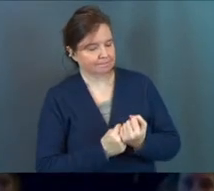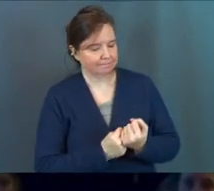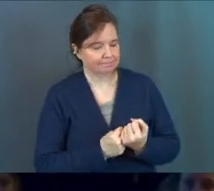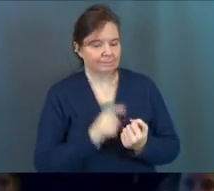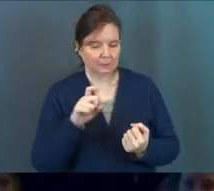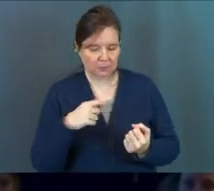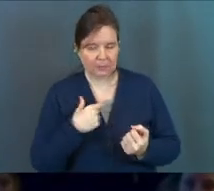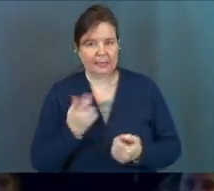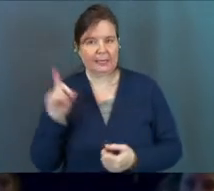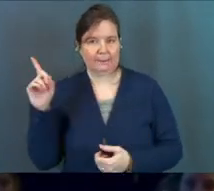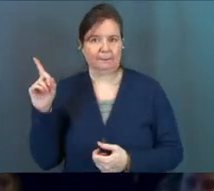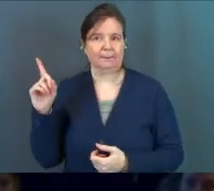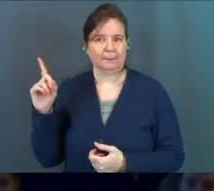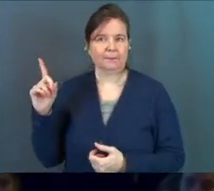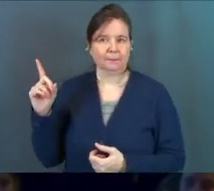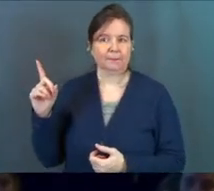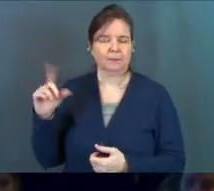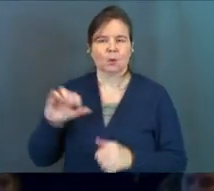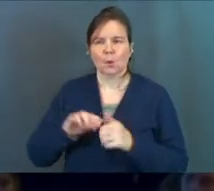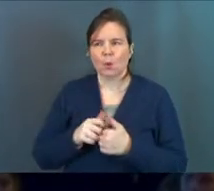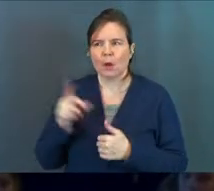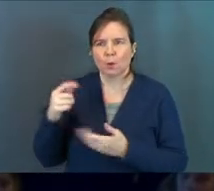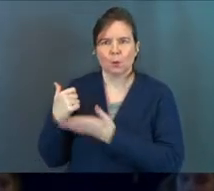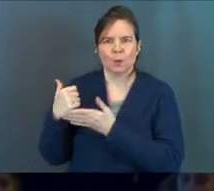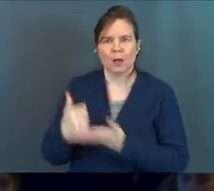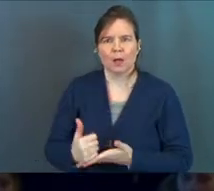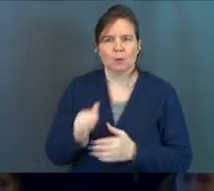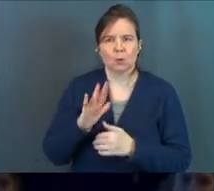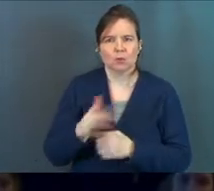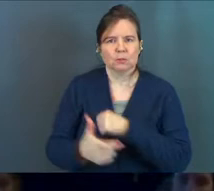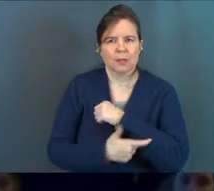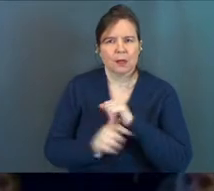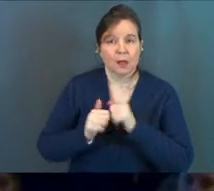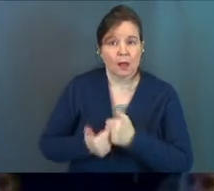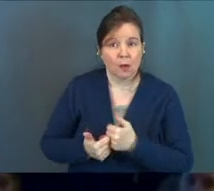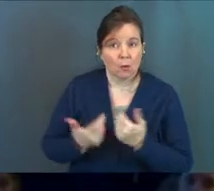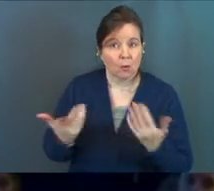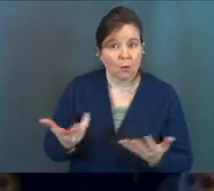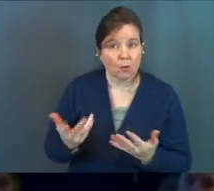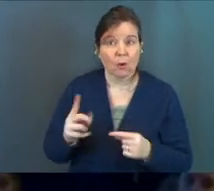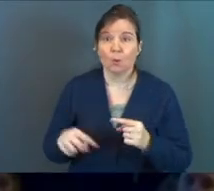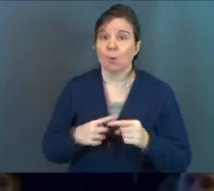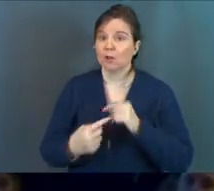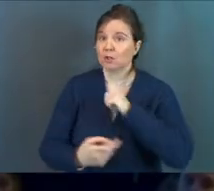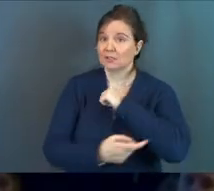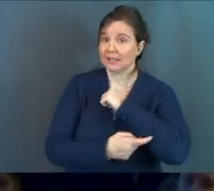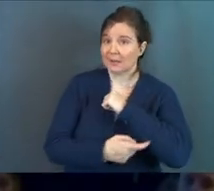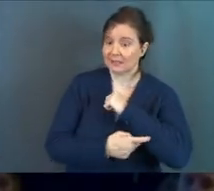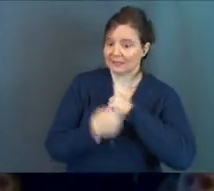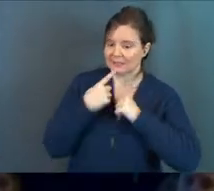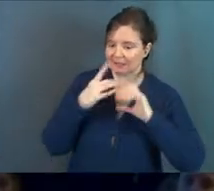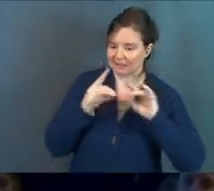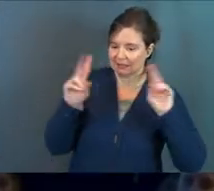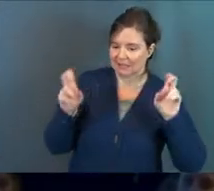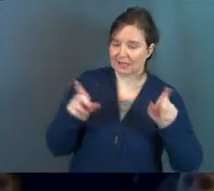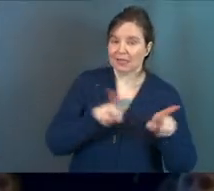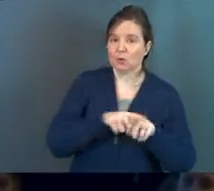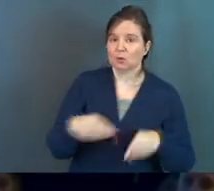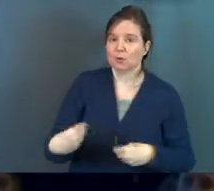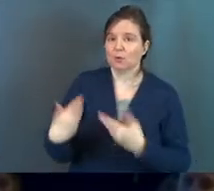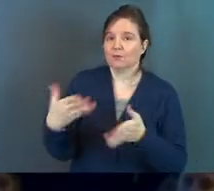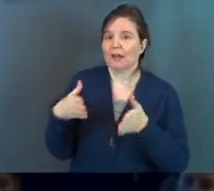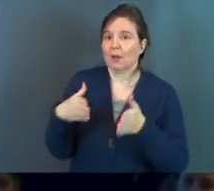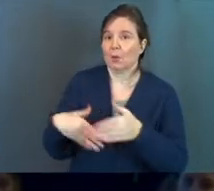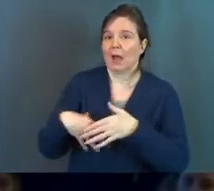You're going to need him. And so how's he going to help you with your temptation? But when you are tempted, it says he will also